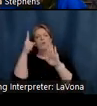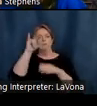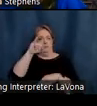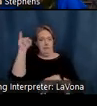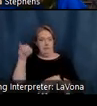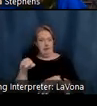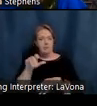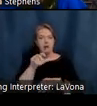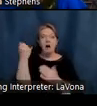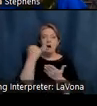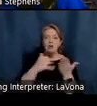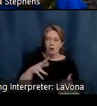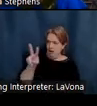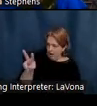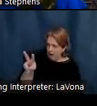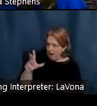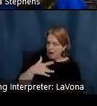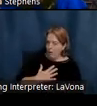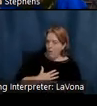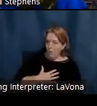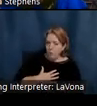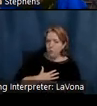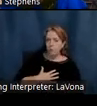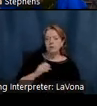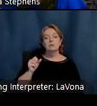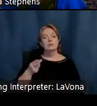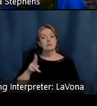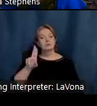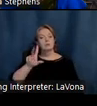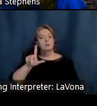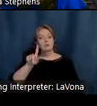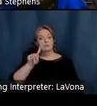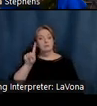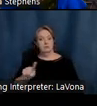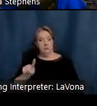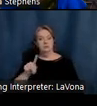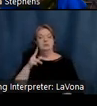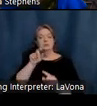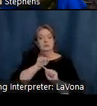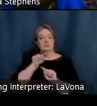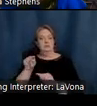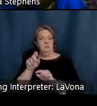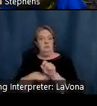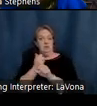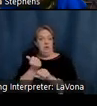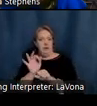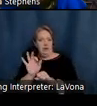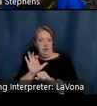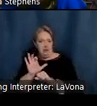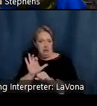what they were seeing. Although Adolph Scholz visited Brown County in 1900 and again in